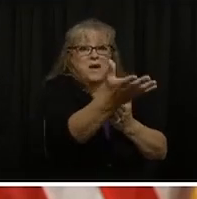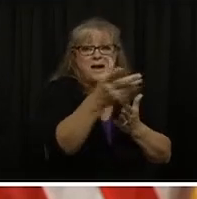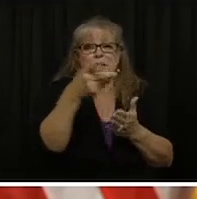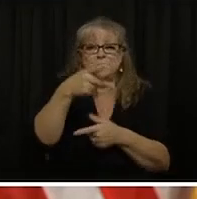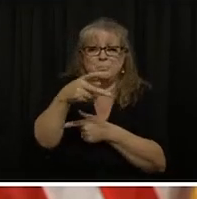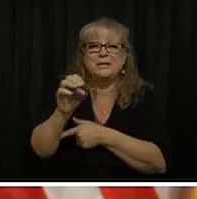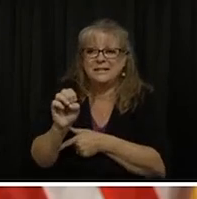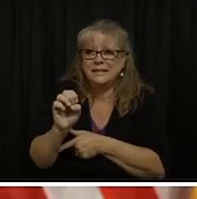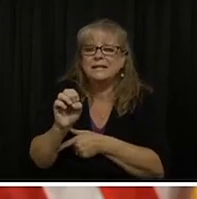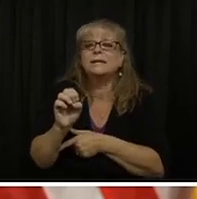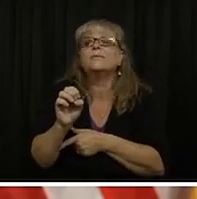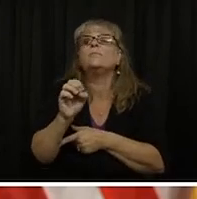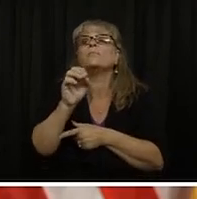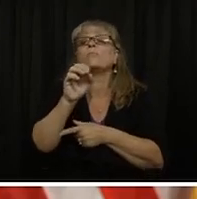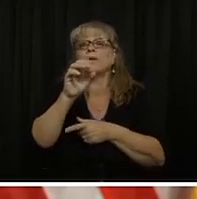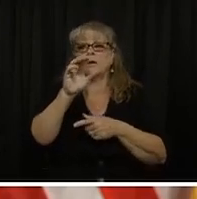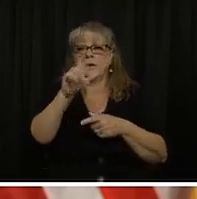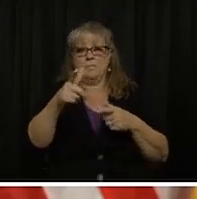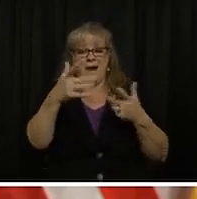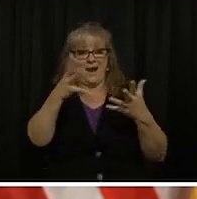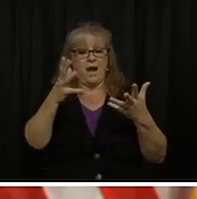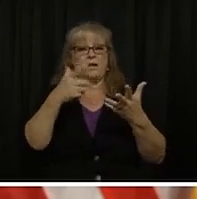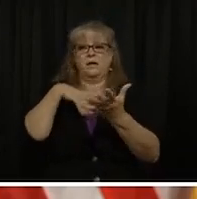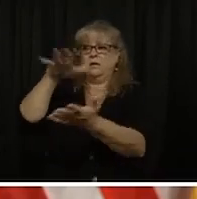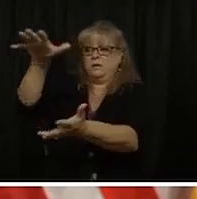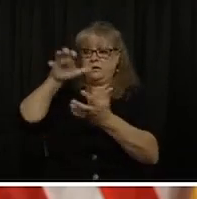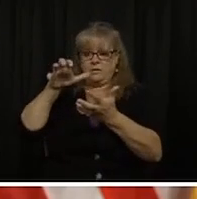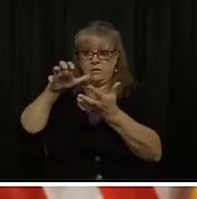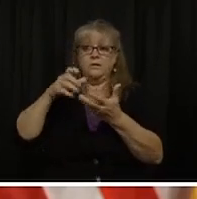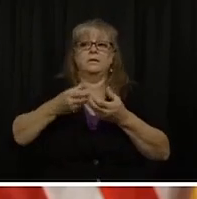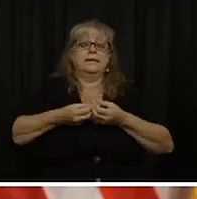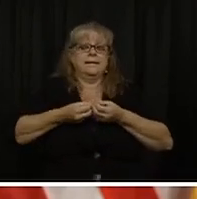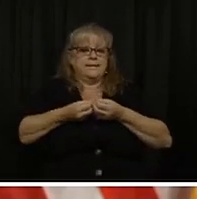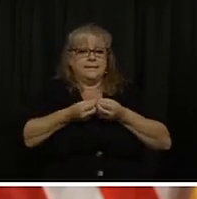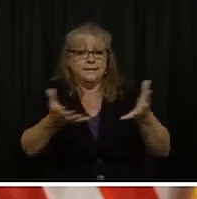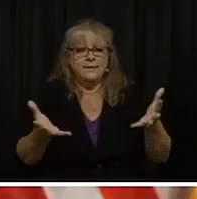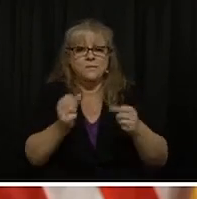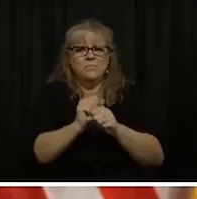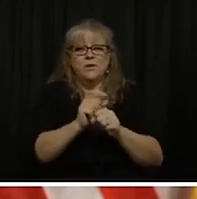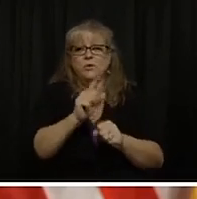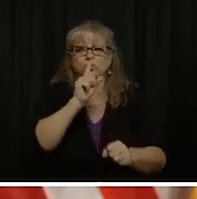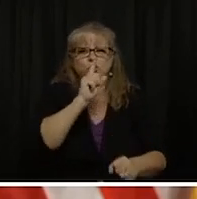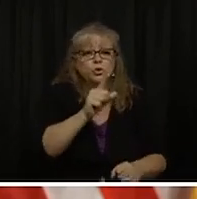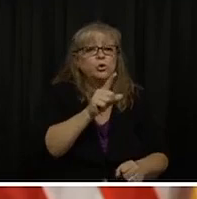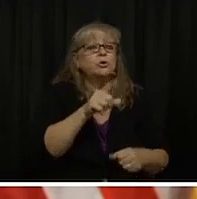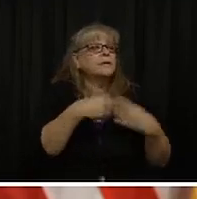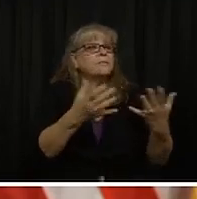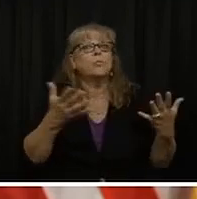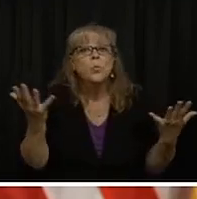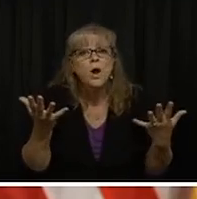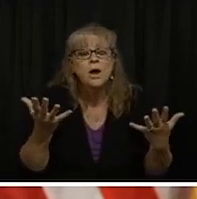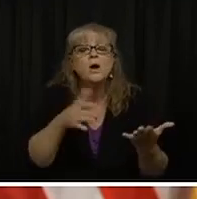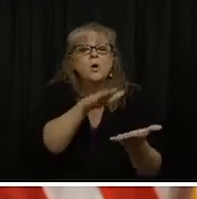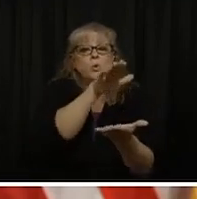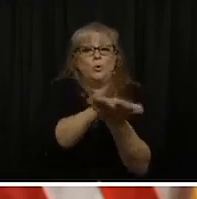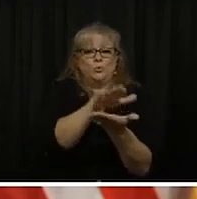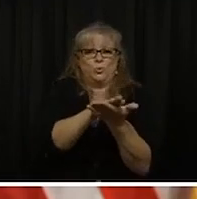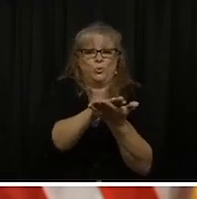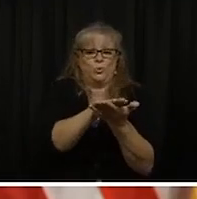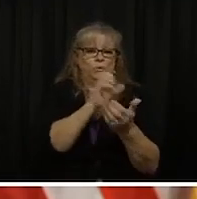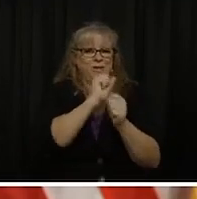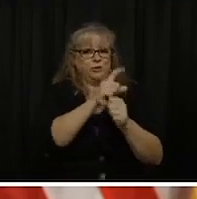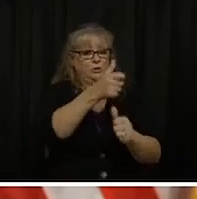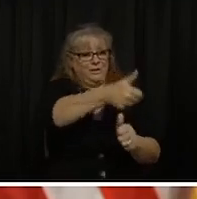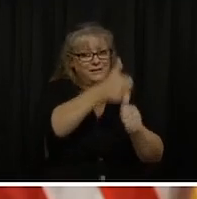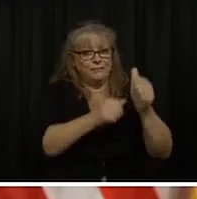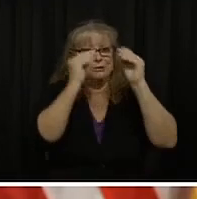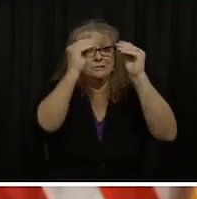to get that PPE out, at least some of it, to support our school districts. And so today, I wanted to make sure